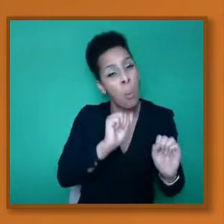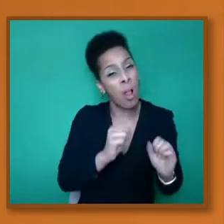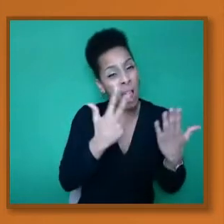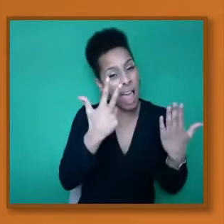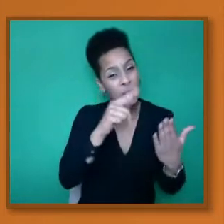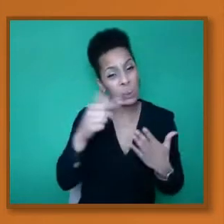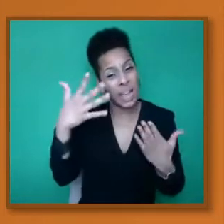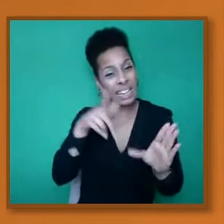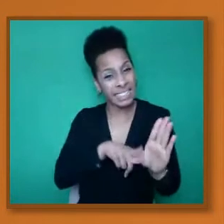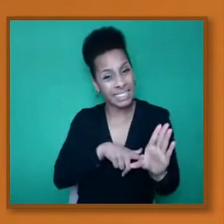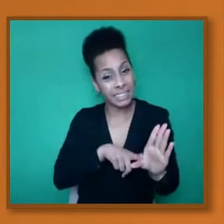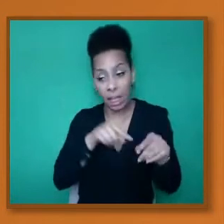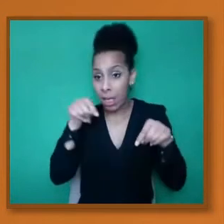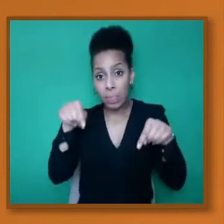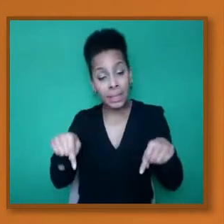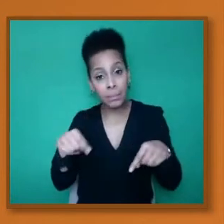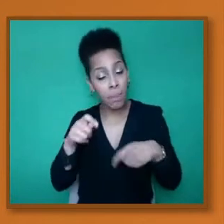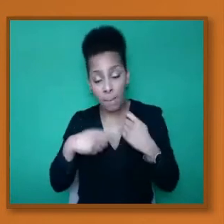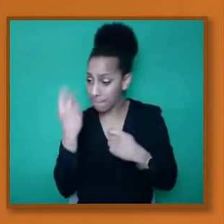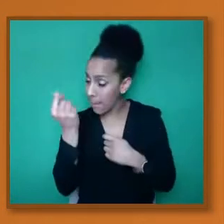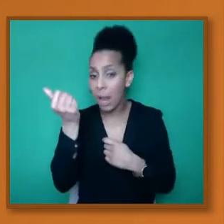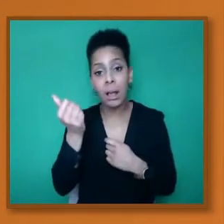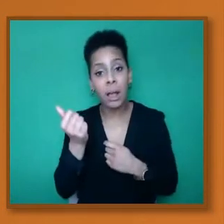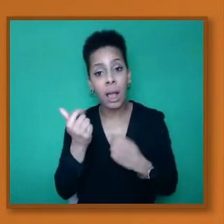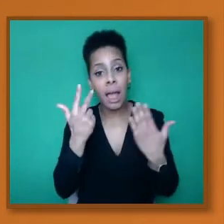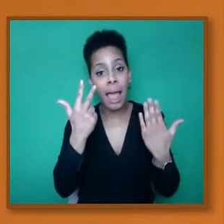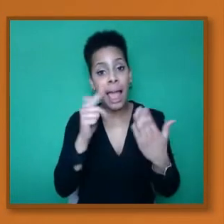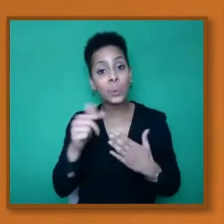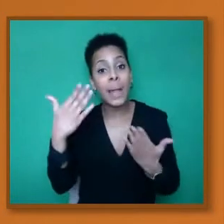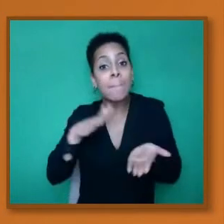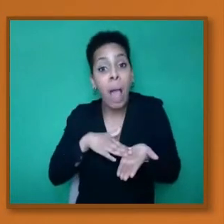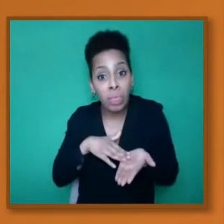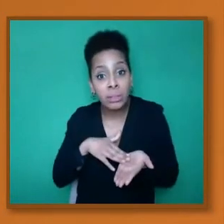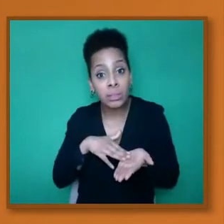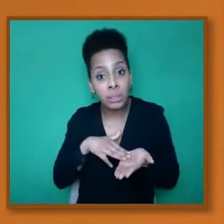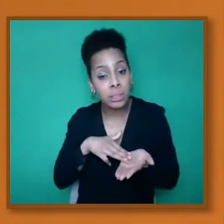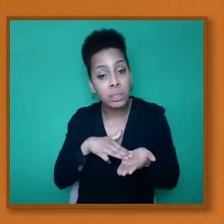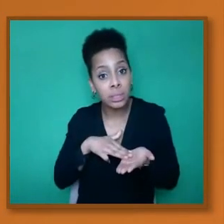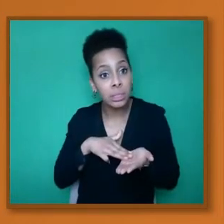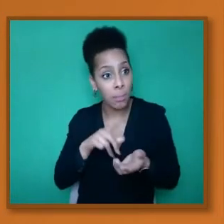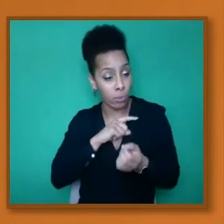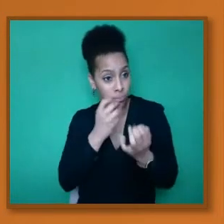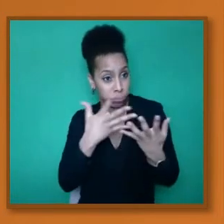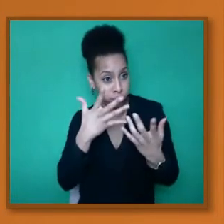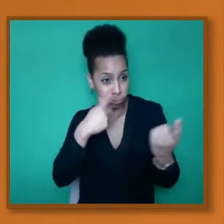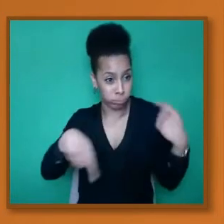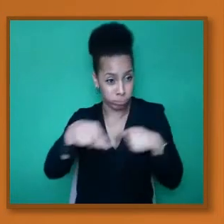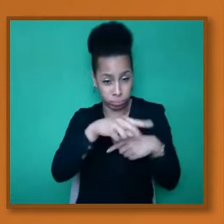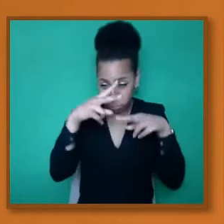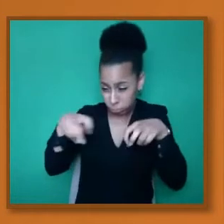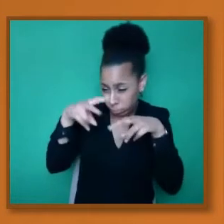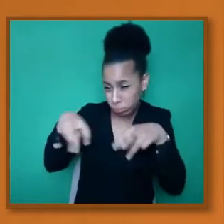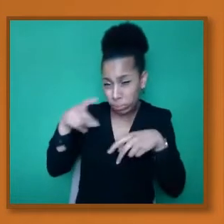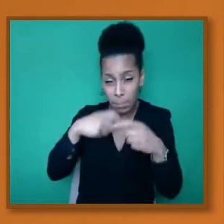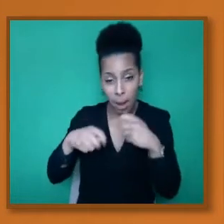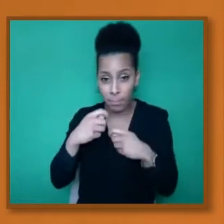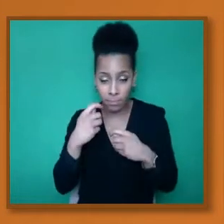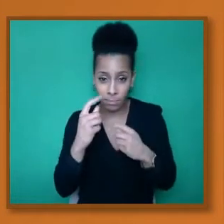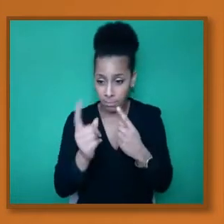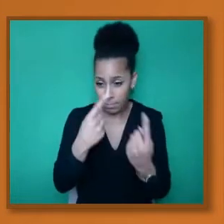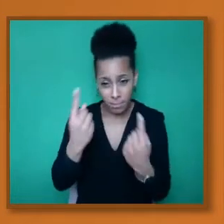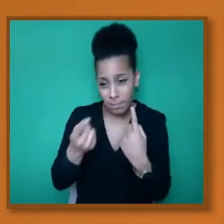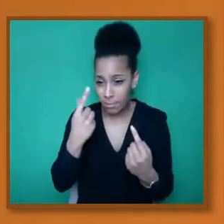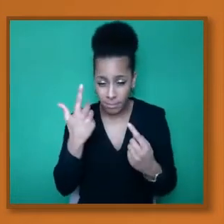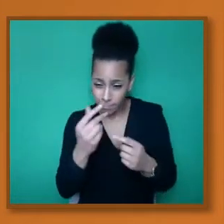about eight to 10 months. And hence the reason why we have a new approved or series of new approved vaccines